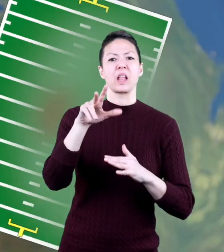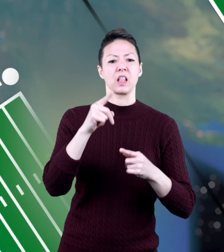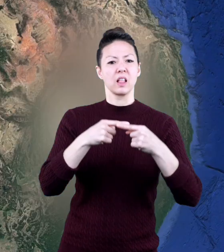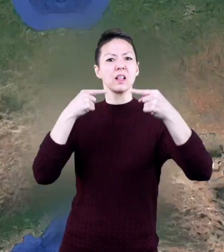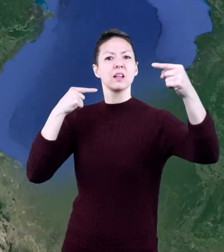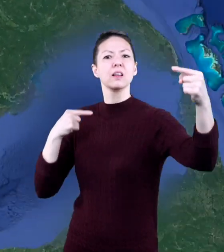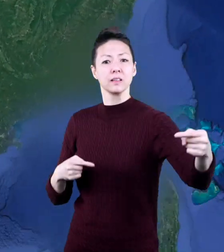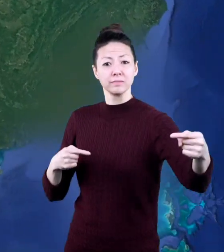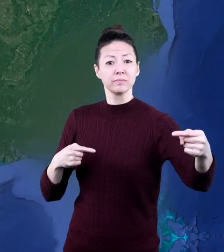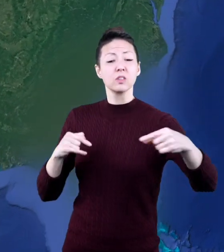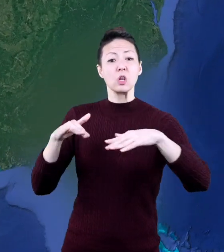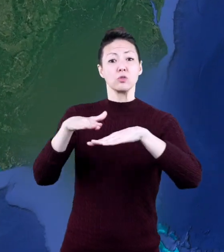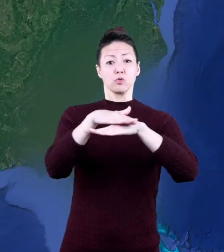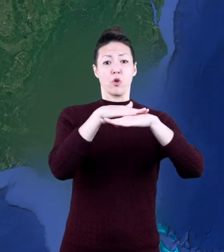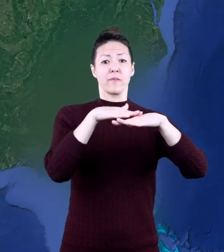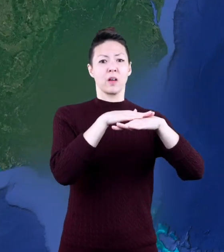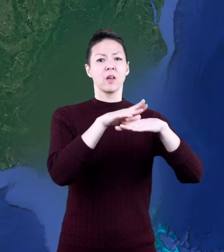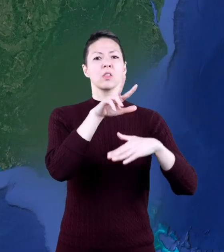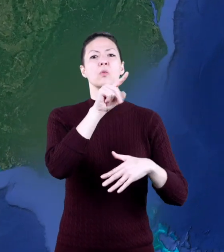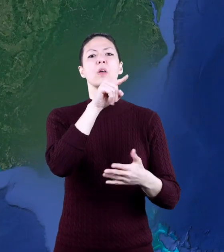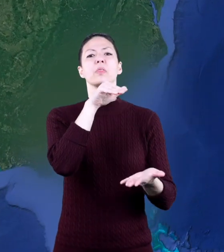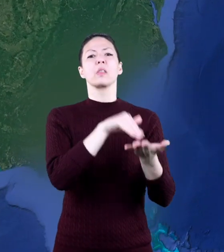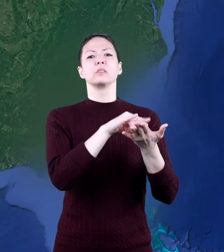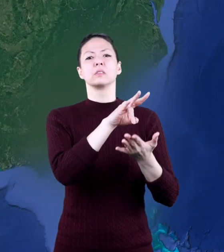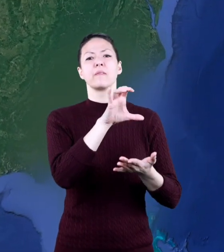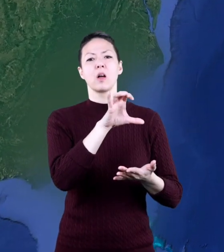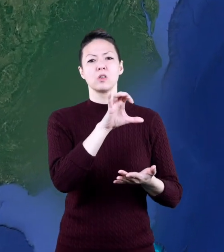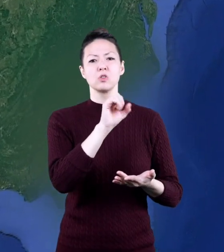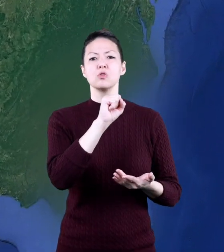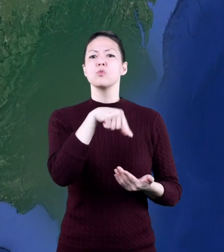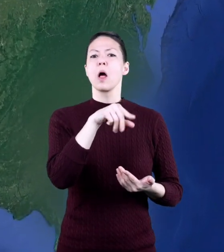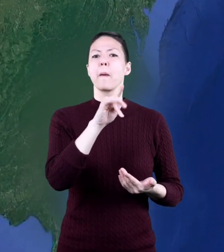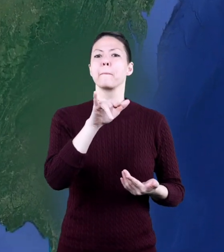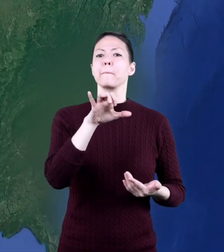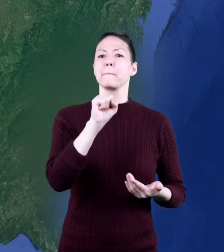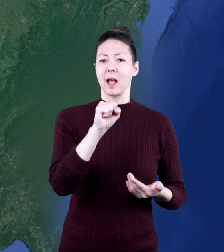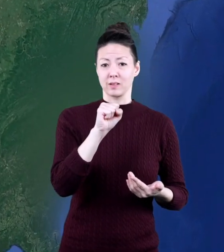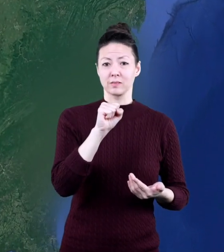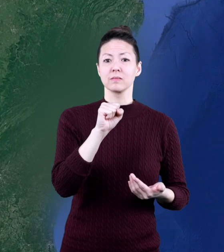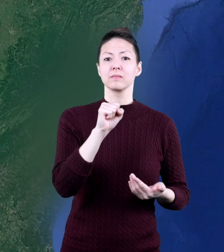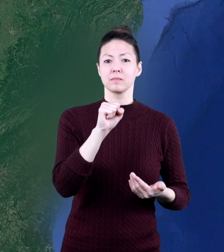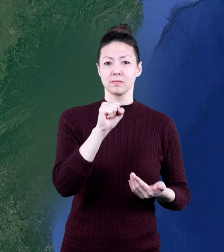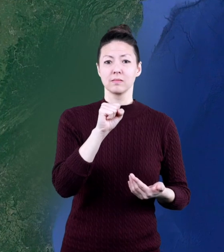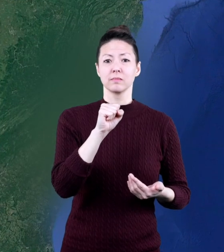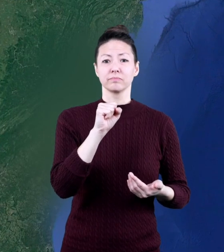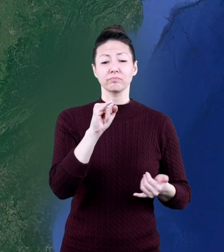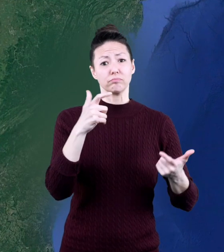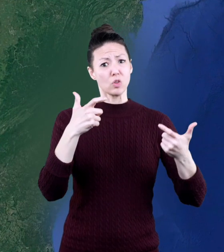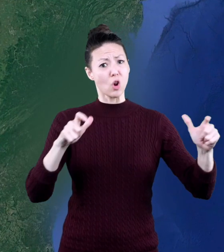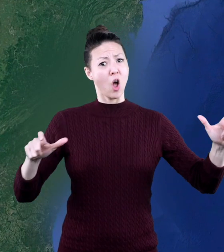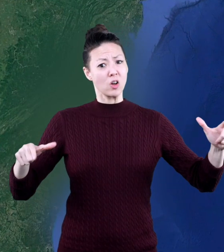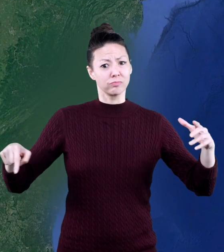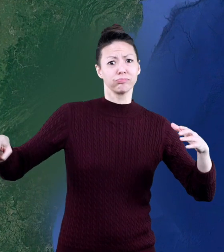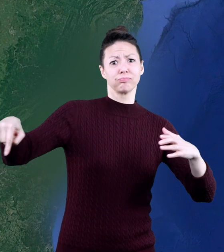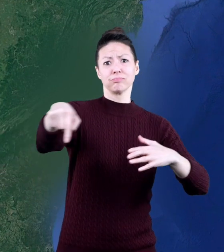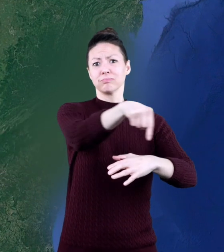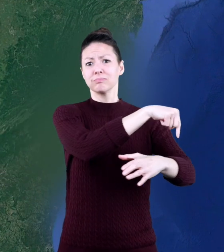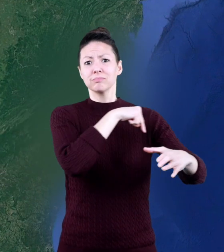longer than a football field but its surface area of thirty one thousand seven hundred square miles is so